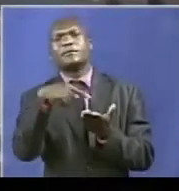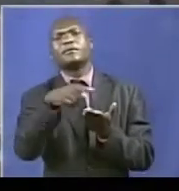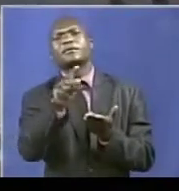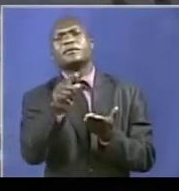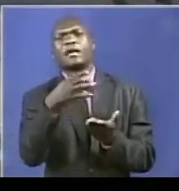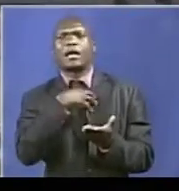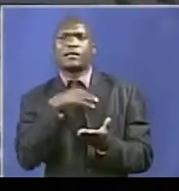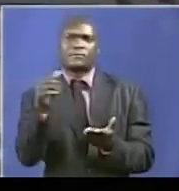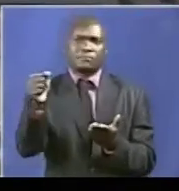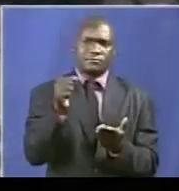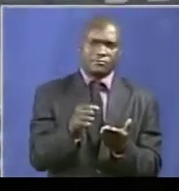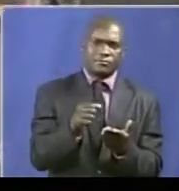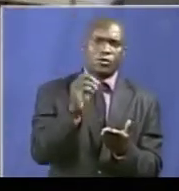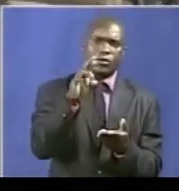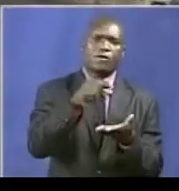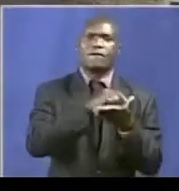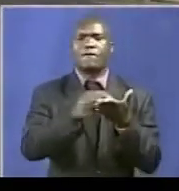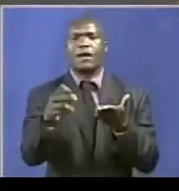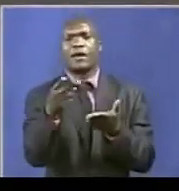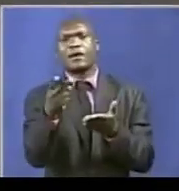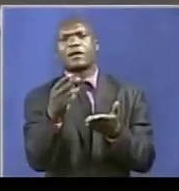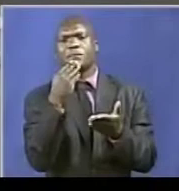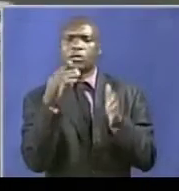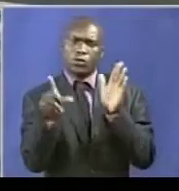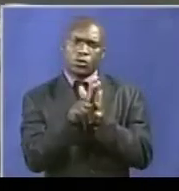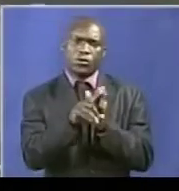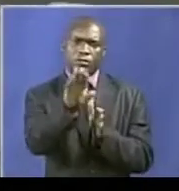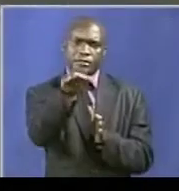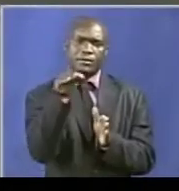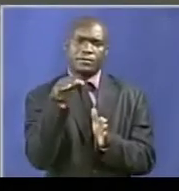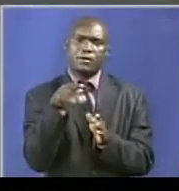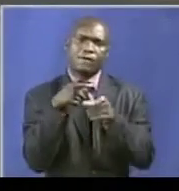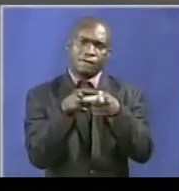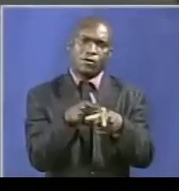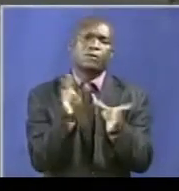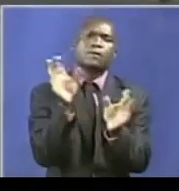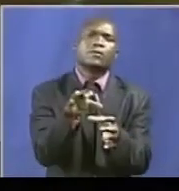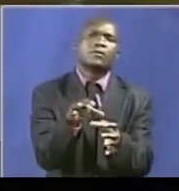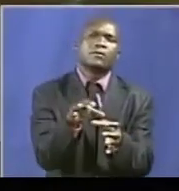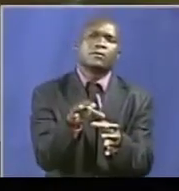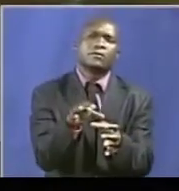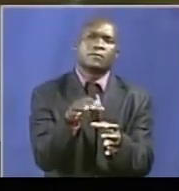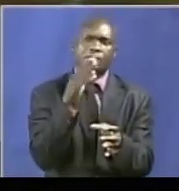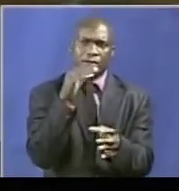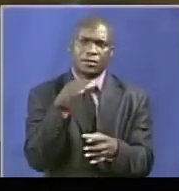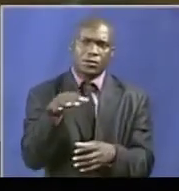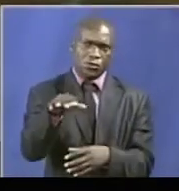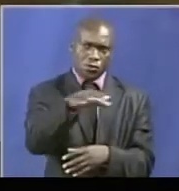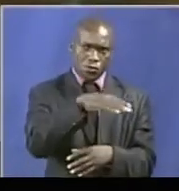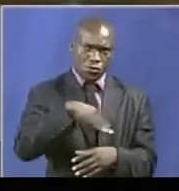the supreme law of the land does not even place an obligation of the president to give a reason. All ministers